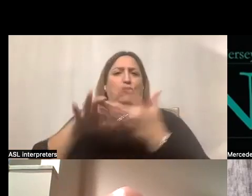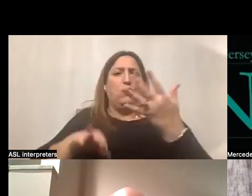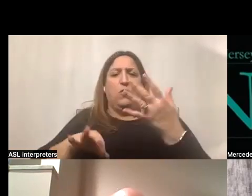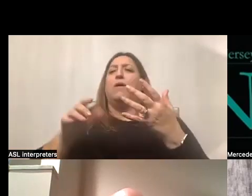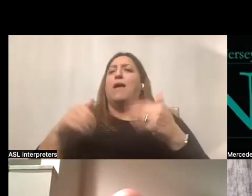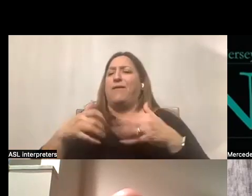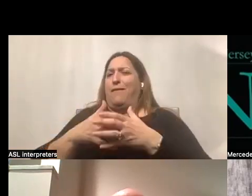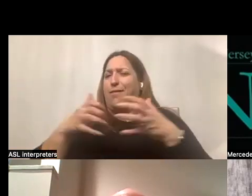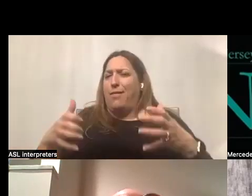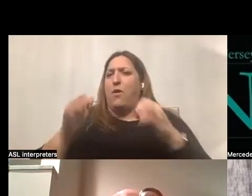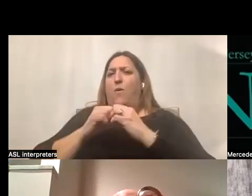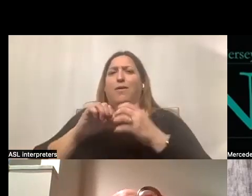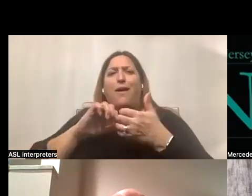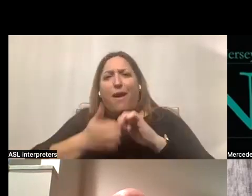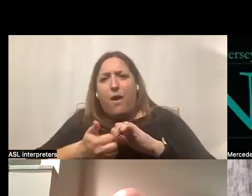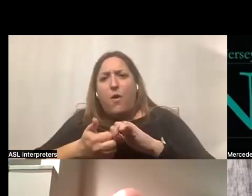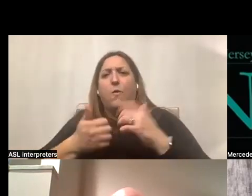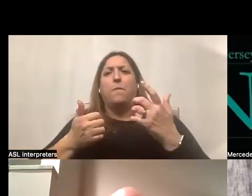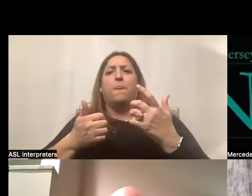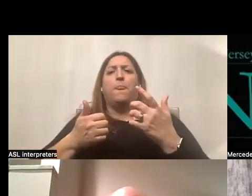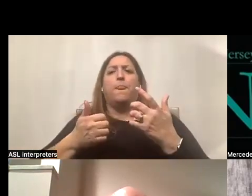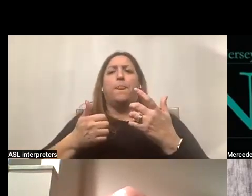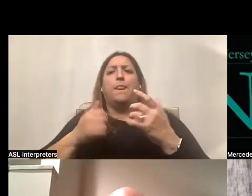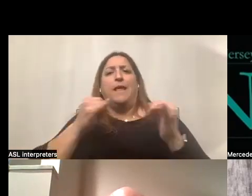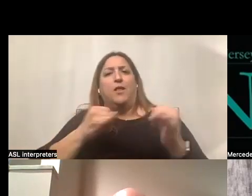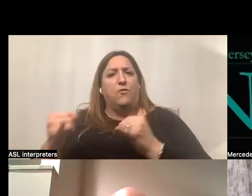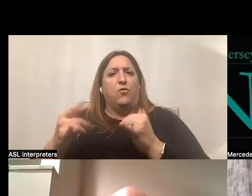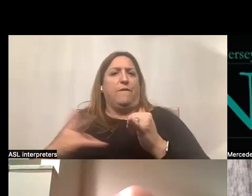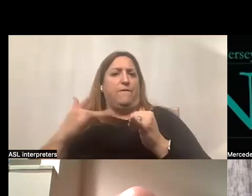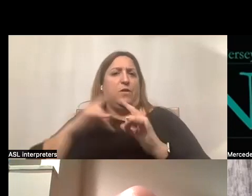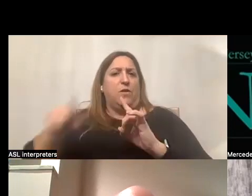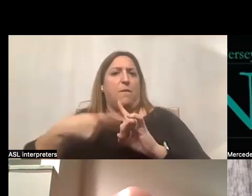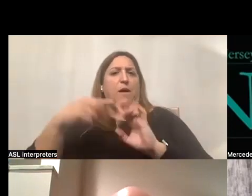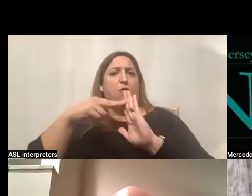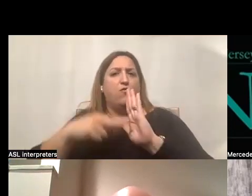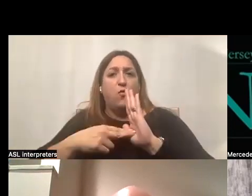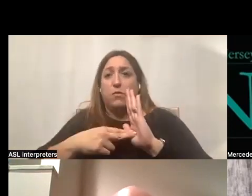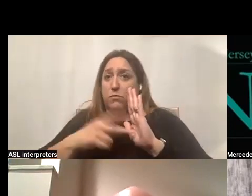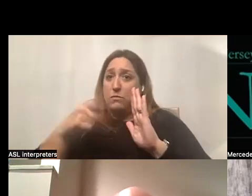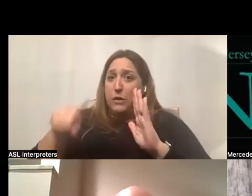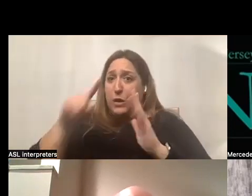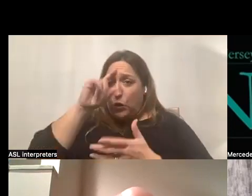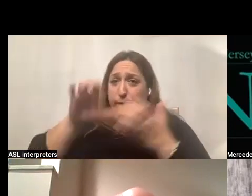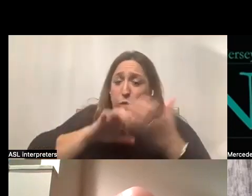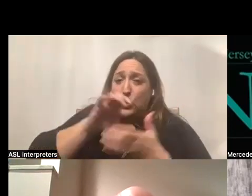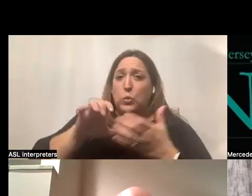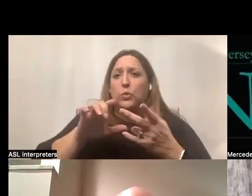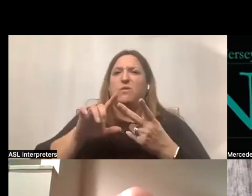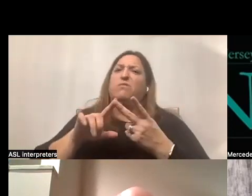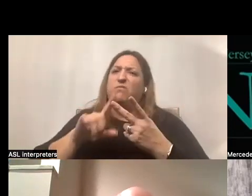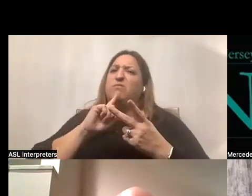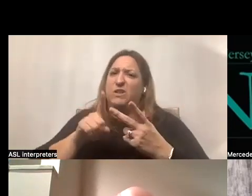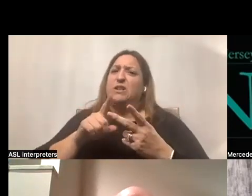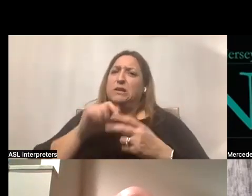to do with how the individual feels about enrollment. Are they confused? It is a daunting process.